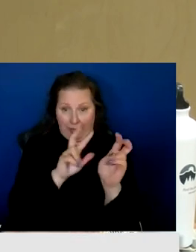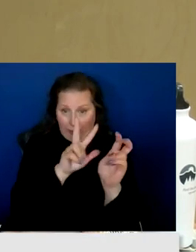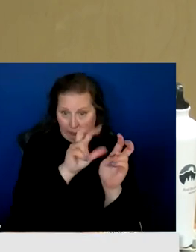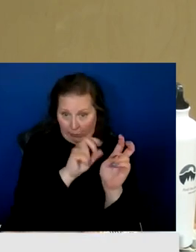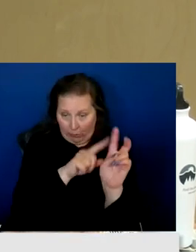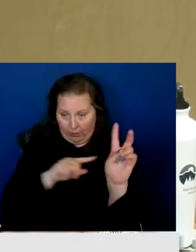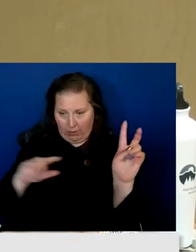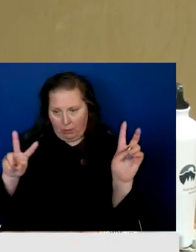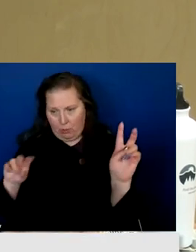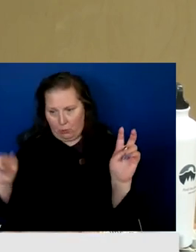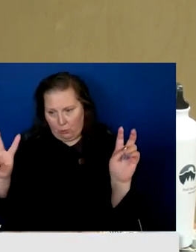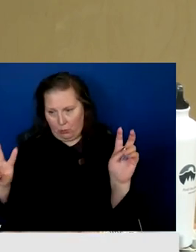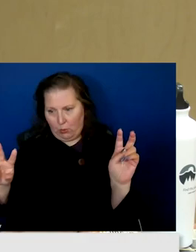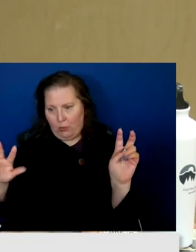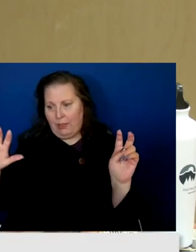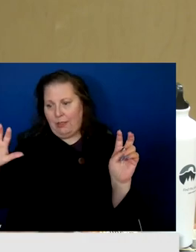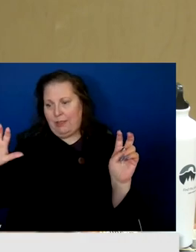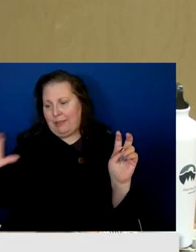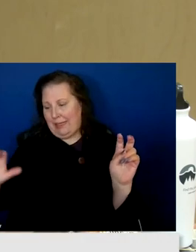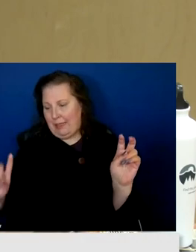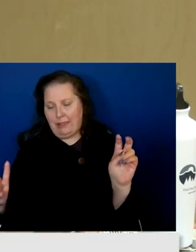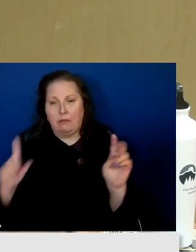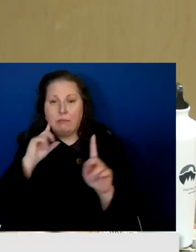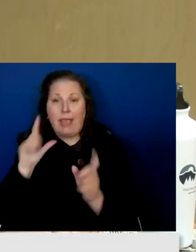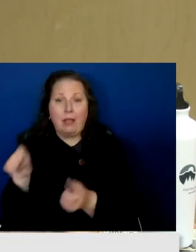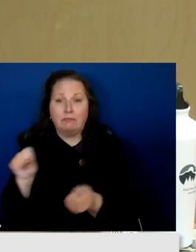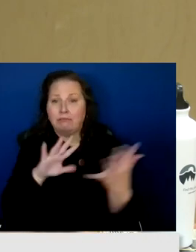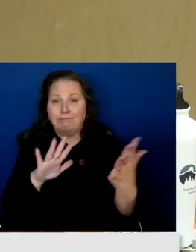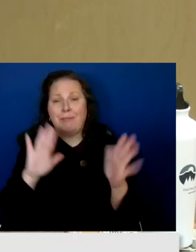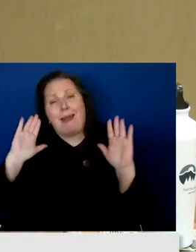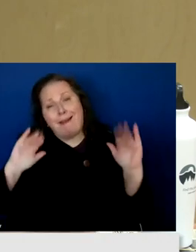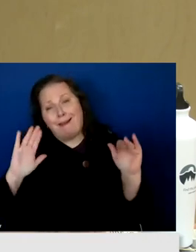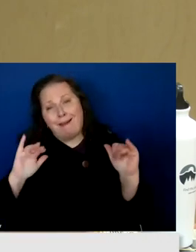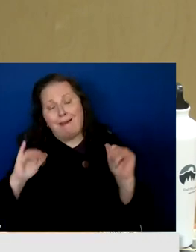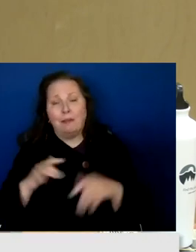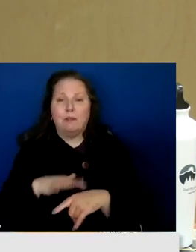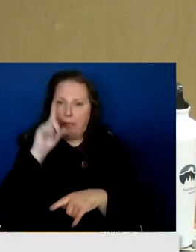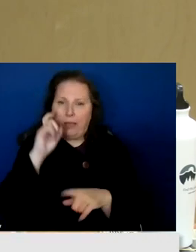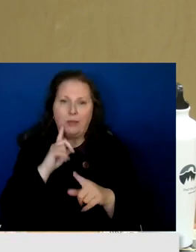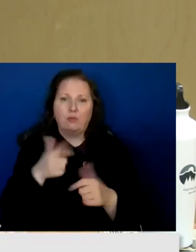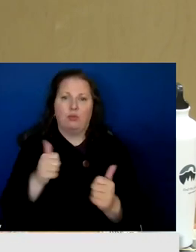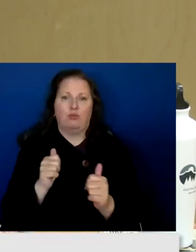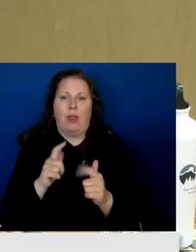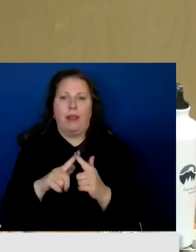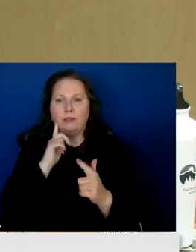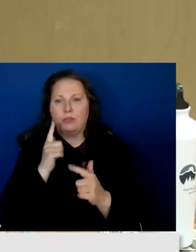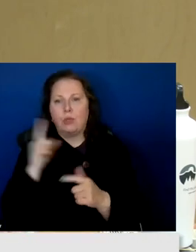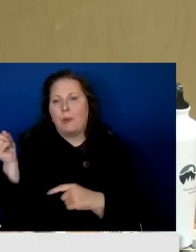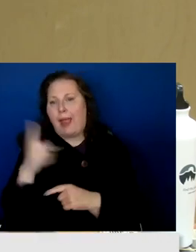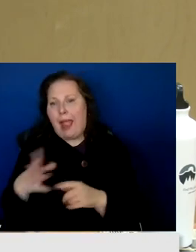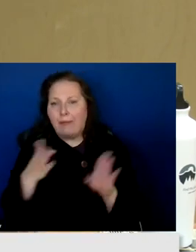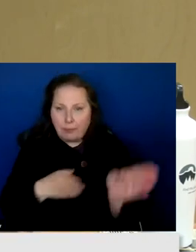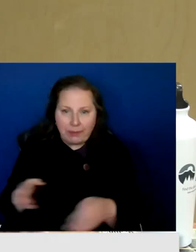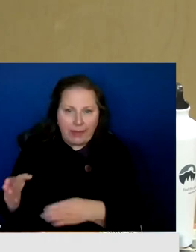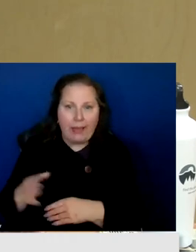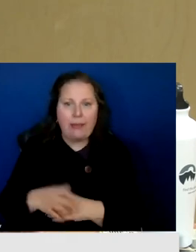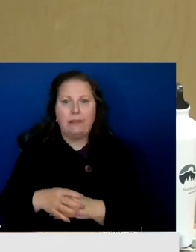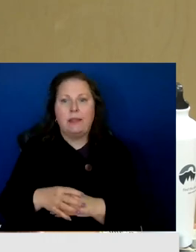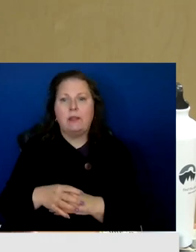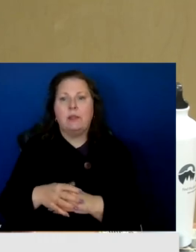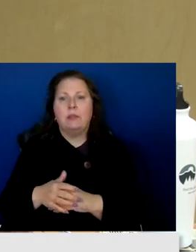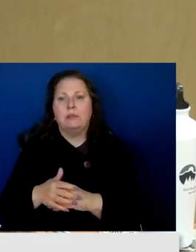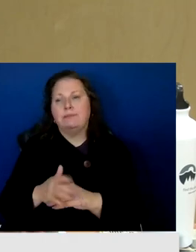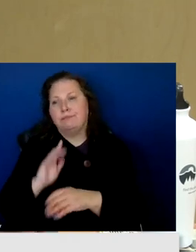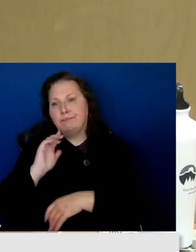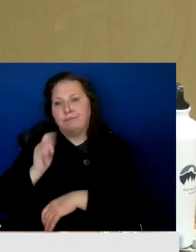to be wished away because we're trying to get away with writing half a plan or impose a